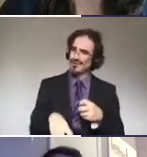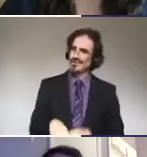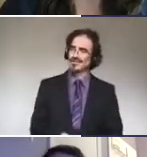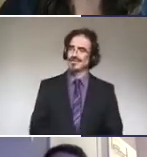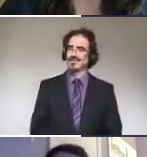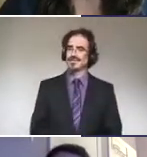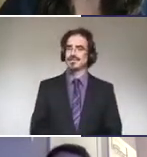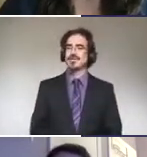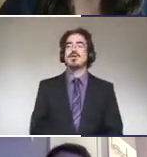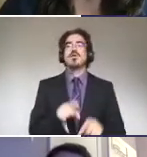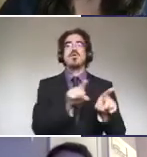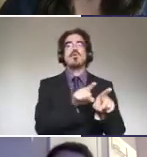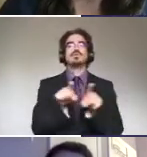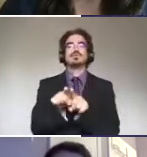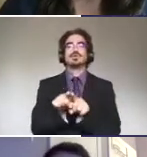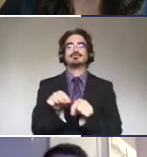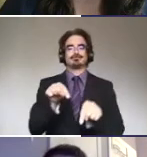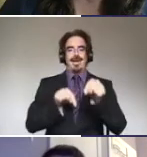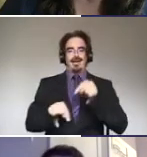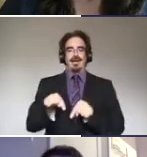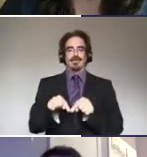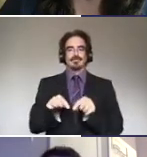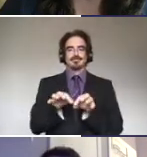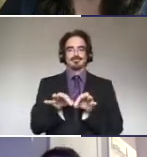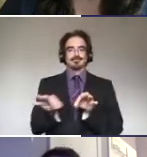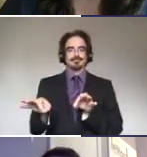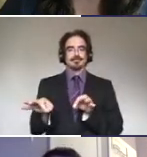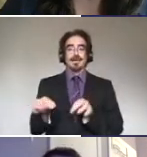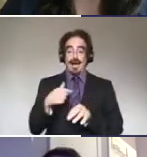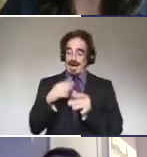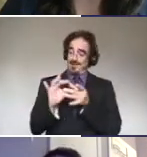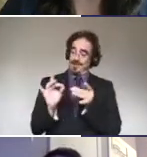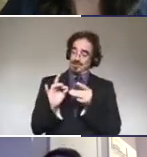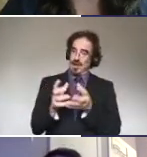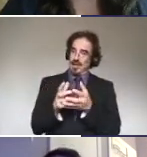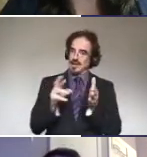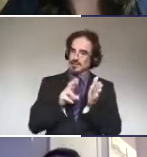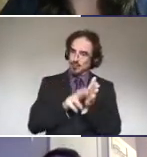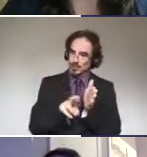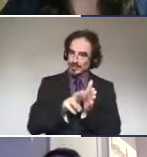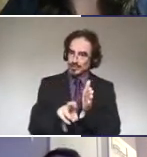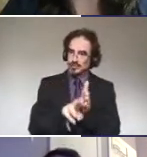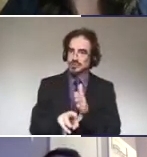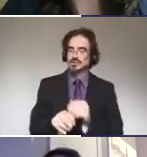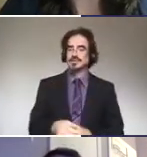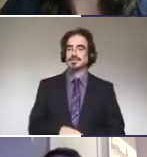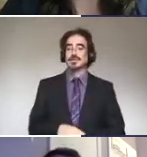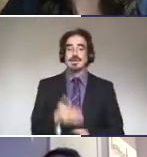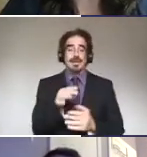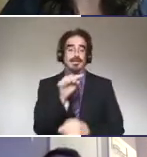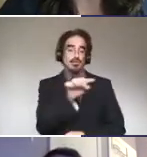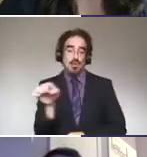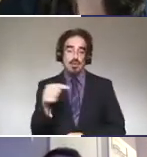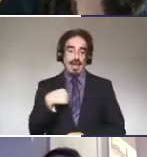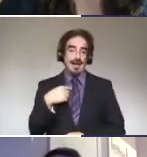Let me also back up a little bit too, when I mentioned that I did a lot of research. For those of you that are on here that may be struggling with a hearing